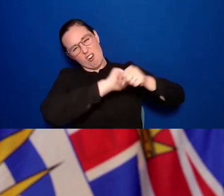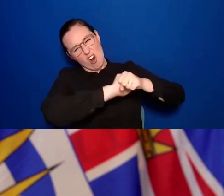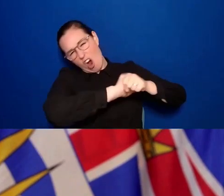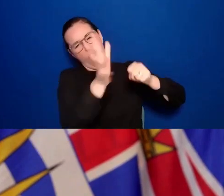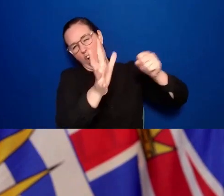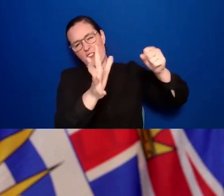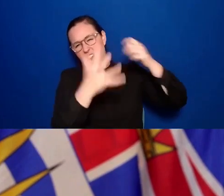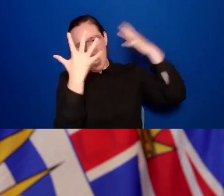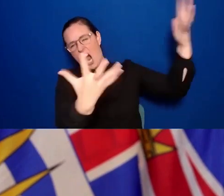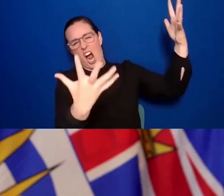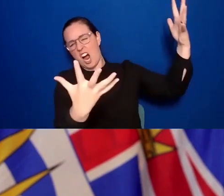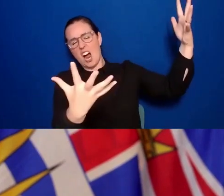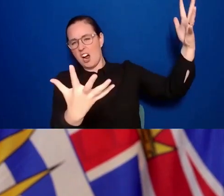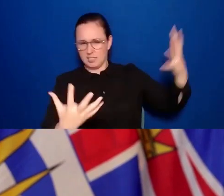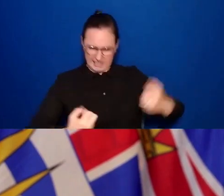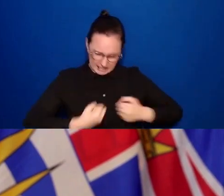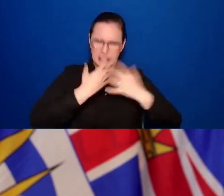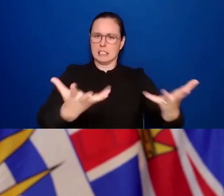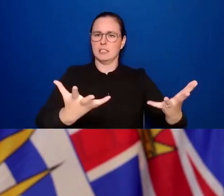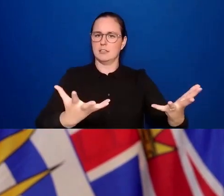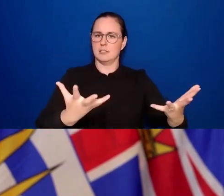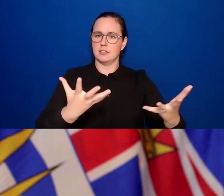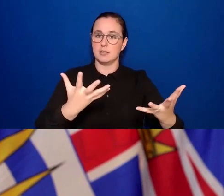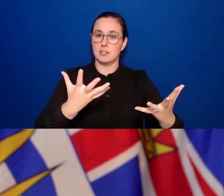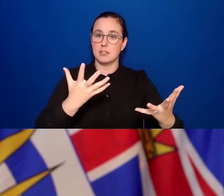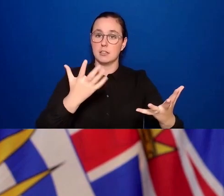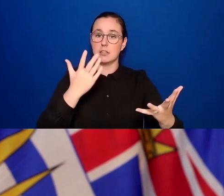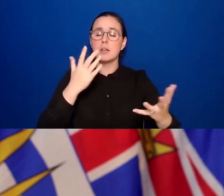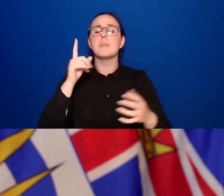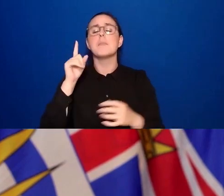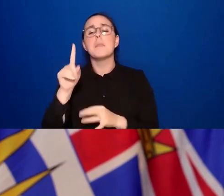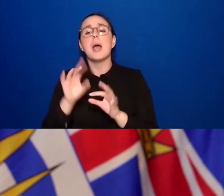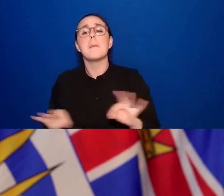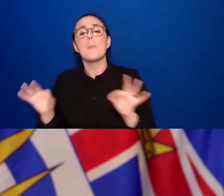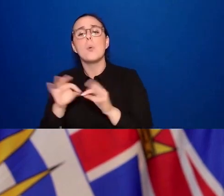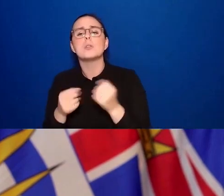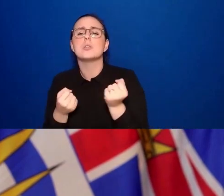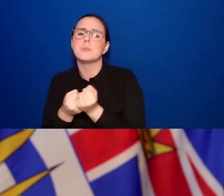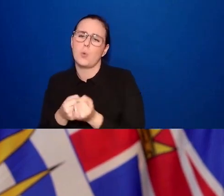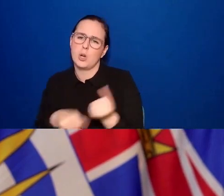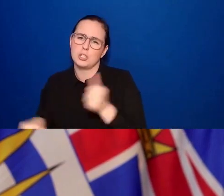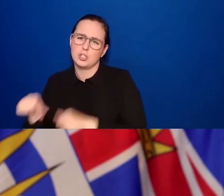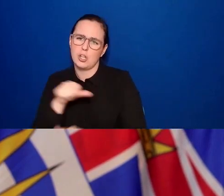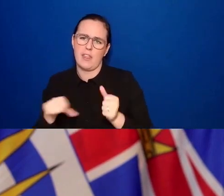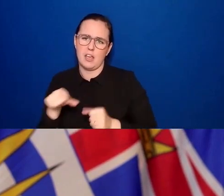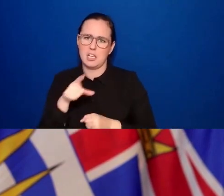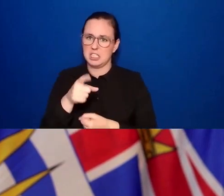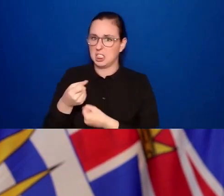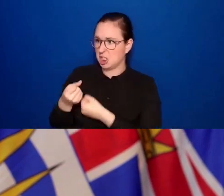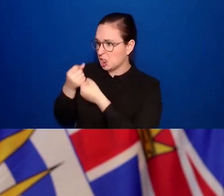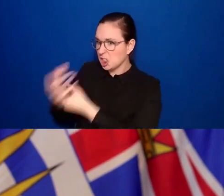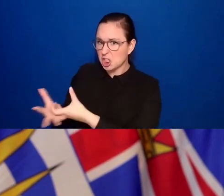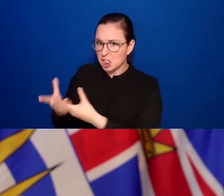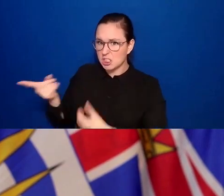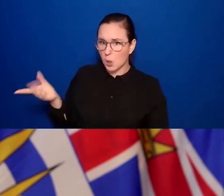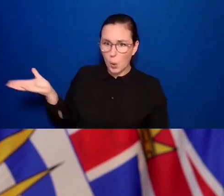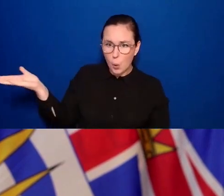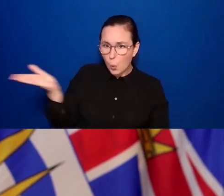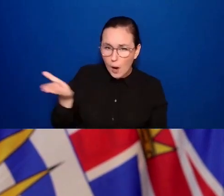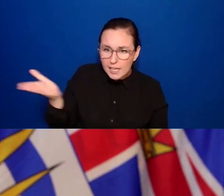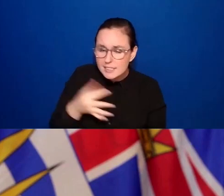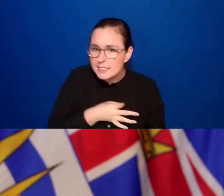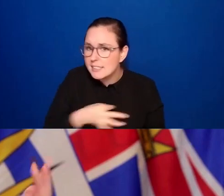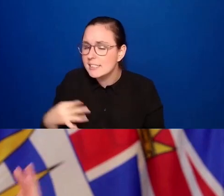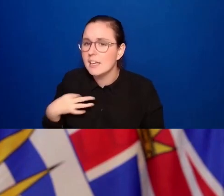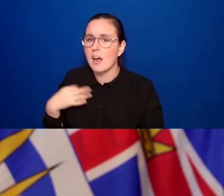that it is supporting each other that will get us through this storm. And yes, don't take it out on that business. Take it out on the virus. Take it out on,